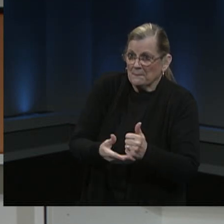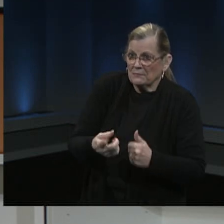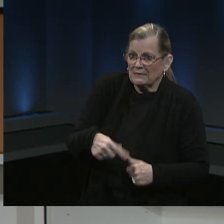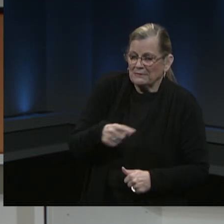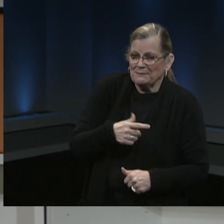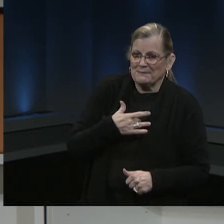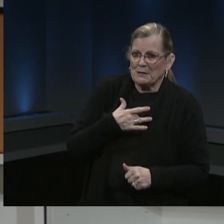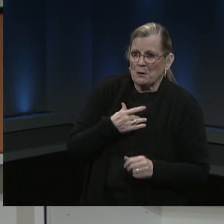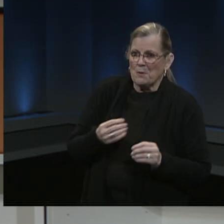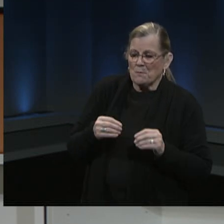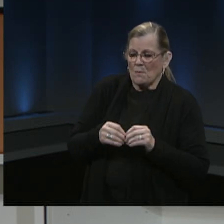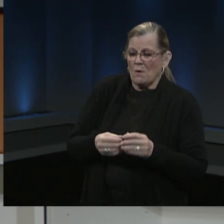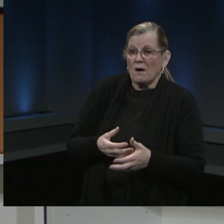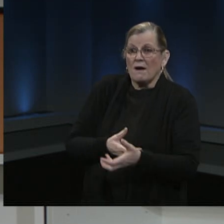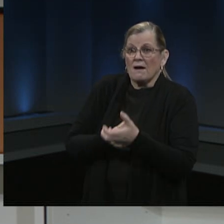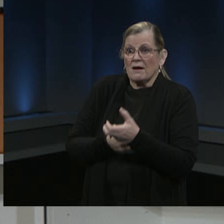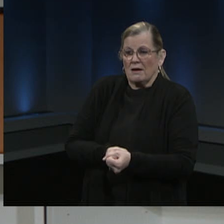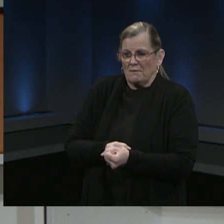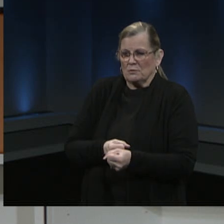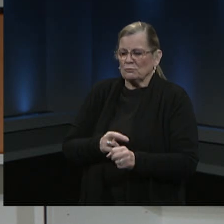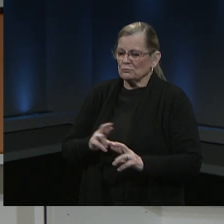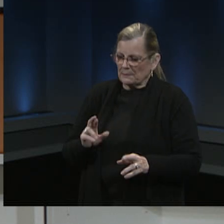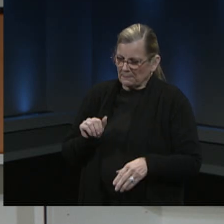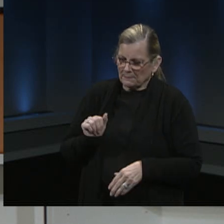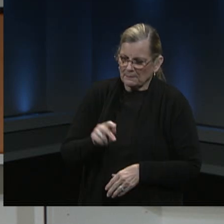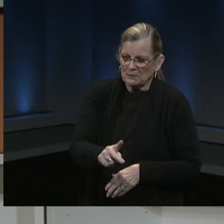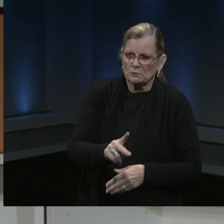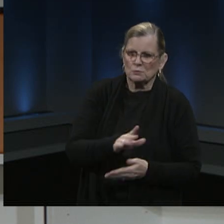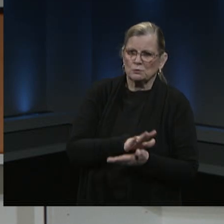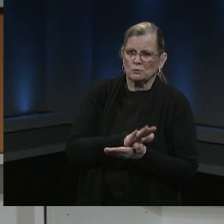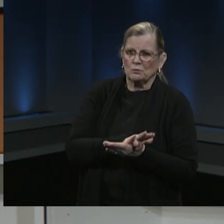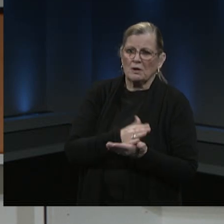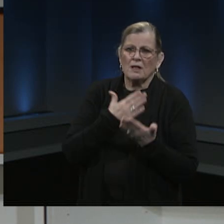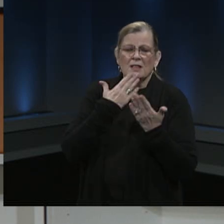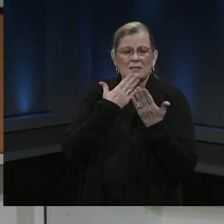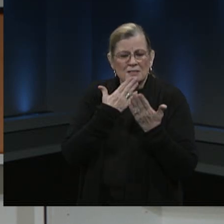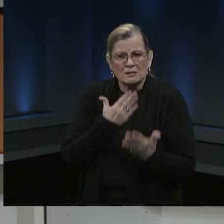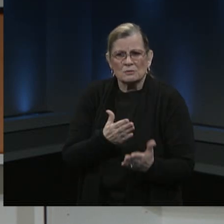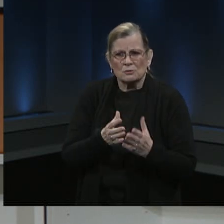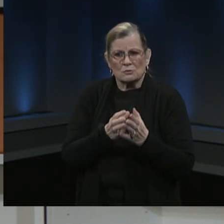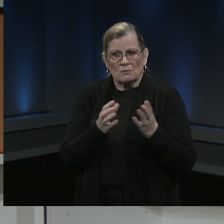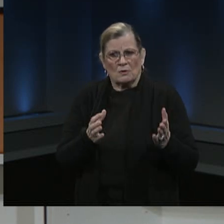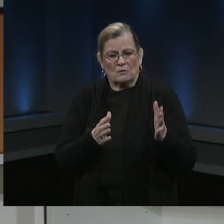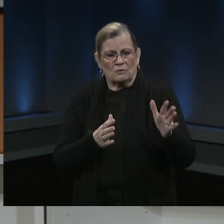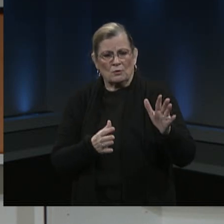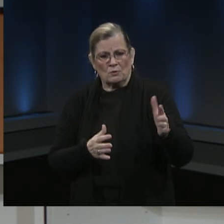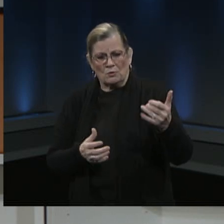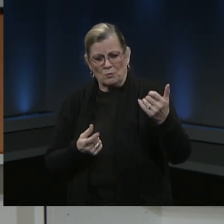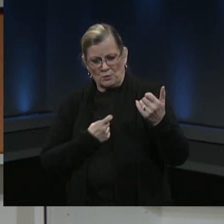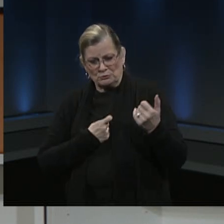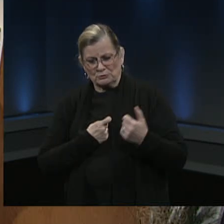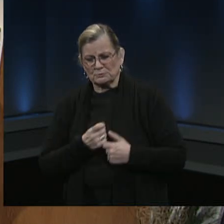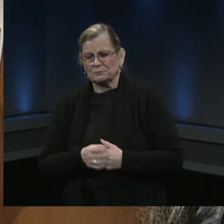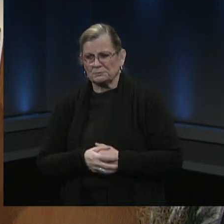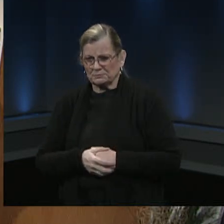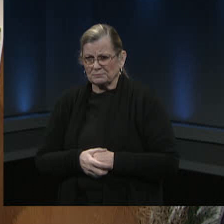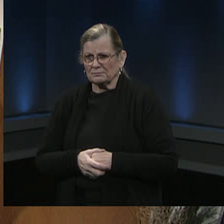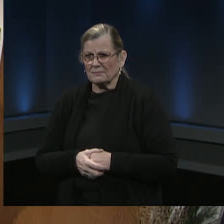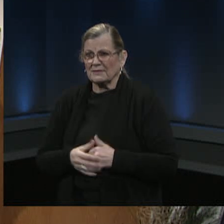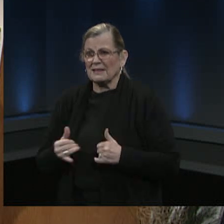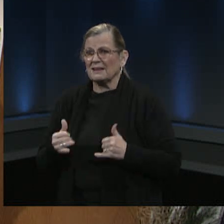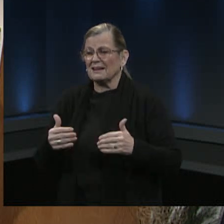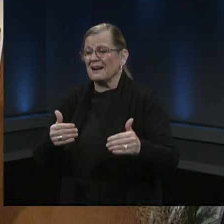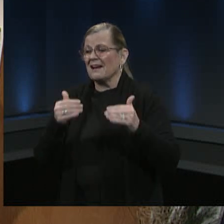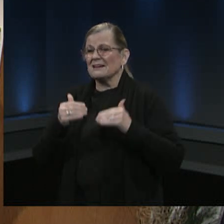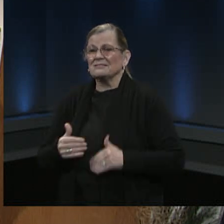to school in person. So thank you very much caller for that question. Let's take another call caller welcome to the